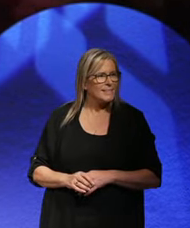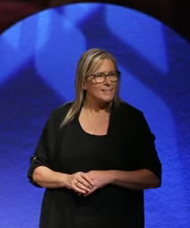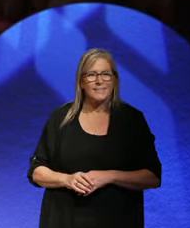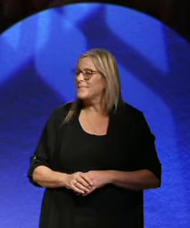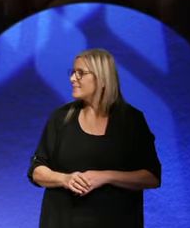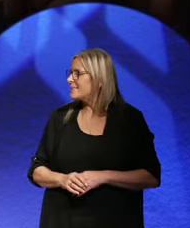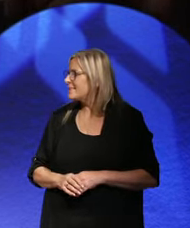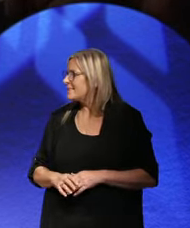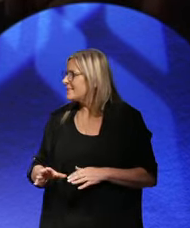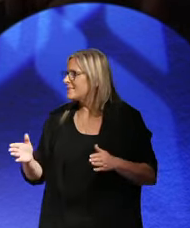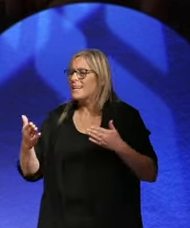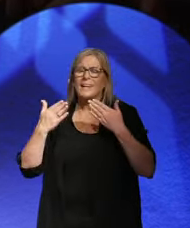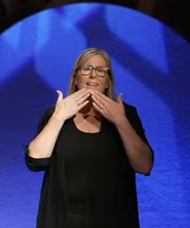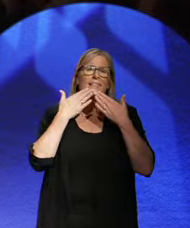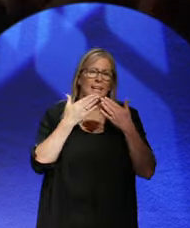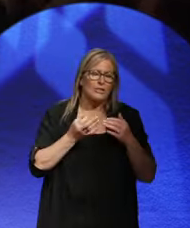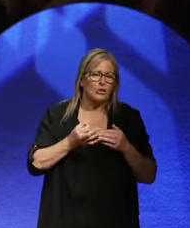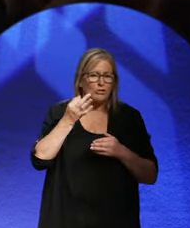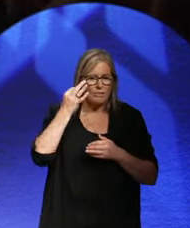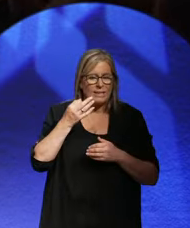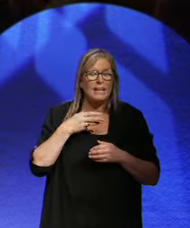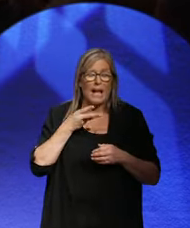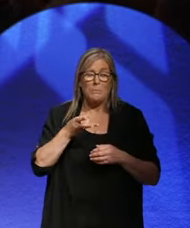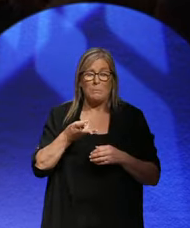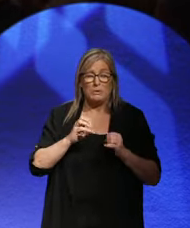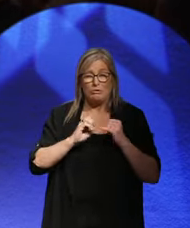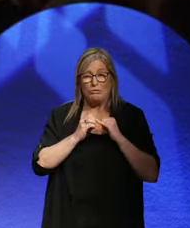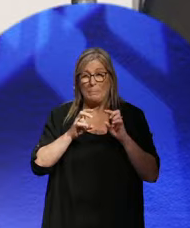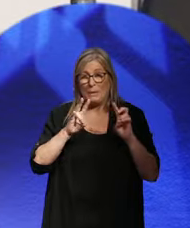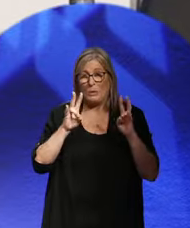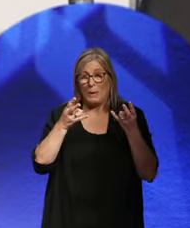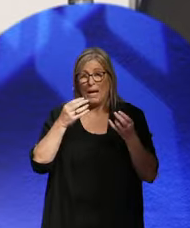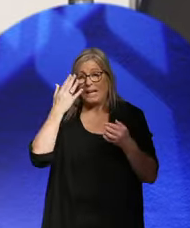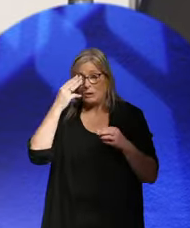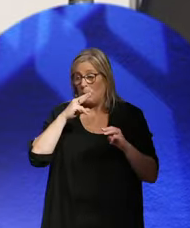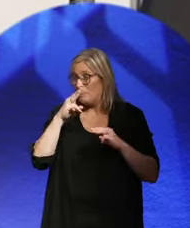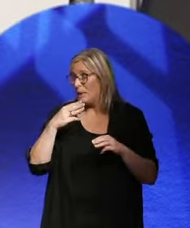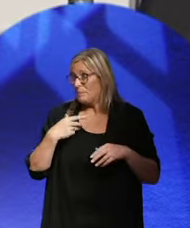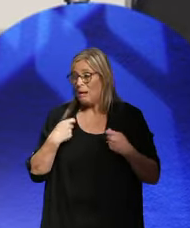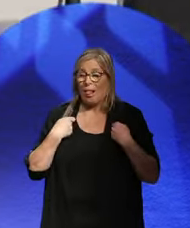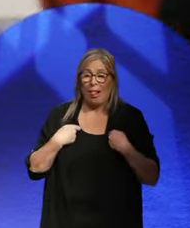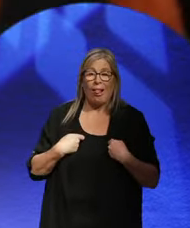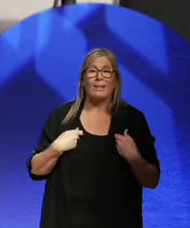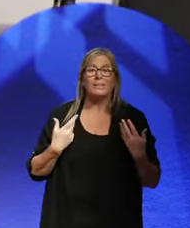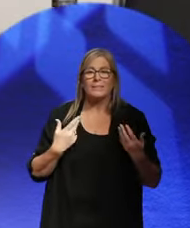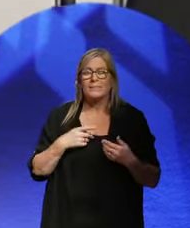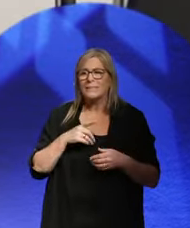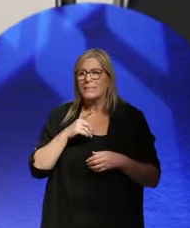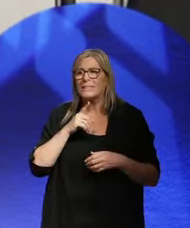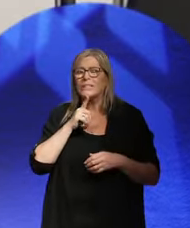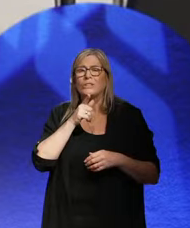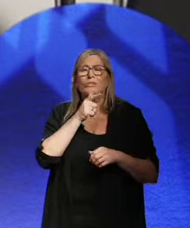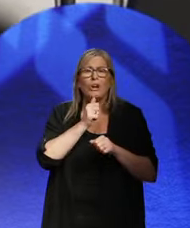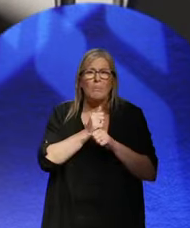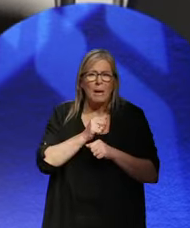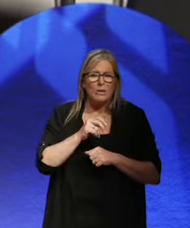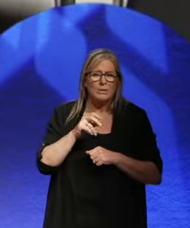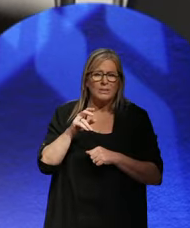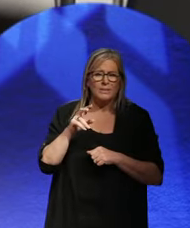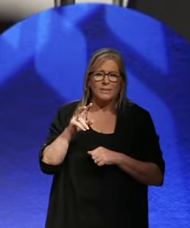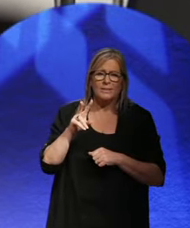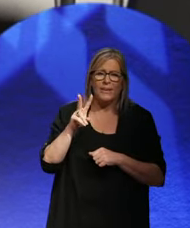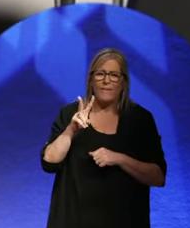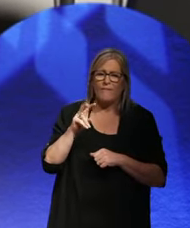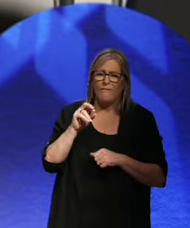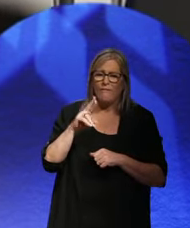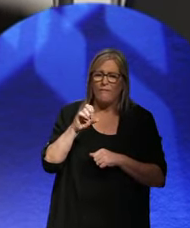Hi, guys. Thanks. That was a great talk. I'll be quick as I can because I know other people are waiting. You're talking about the Versailles Treaty and the Germans found it